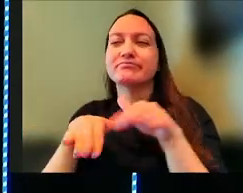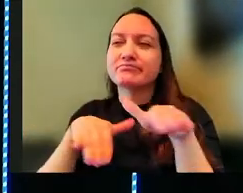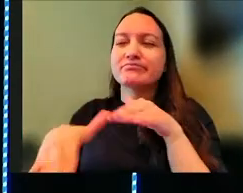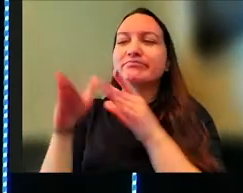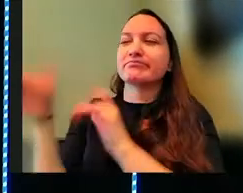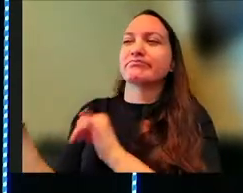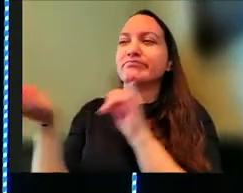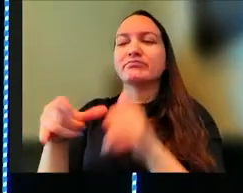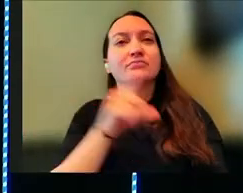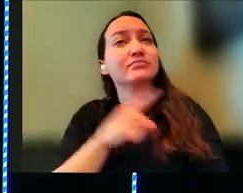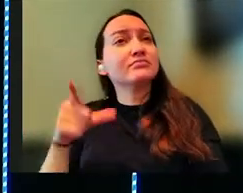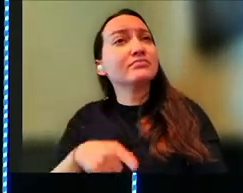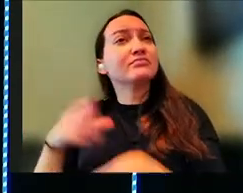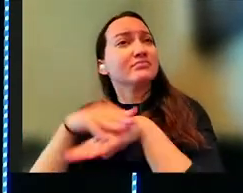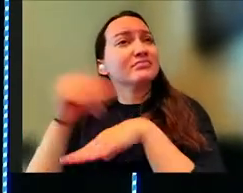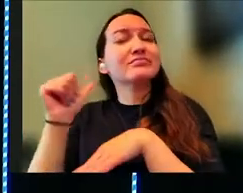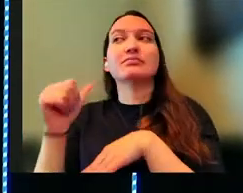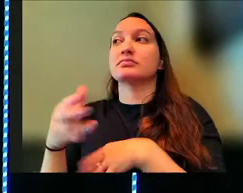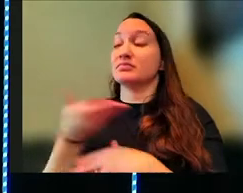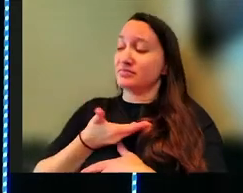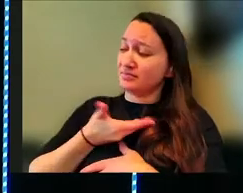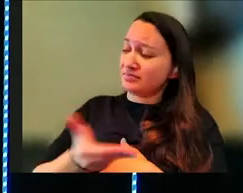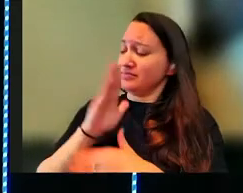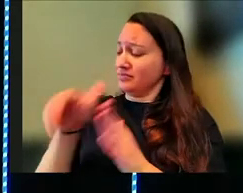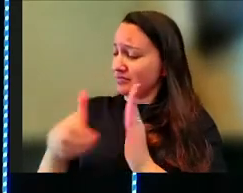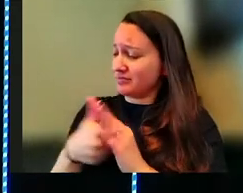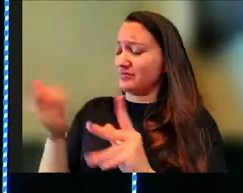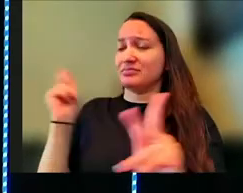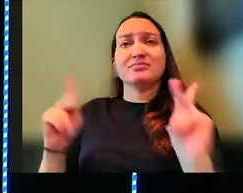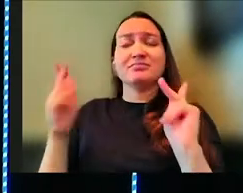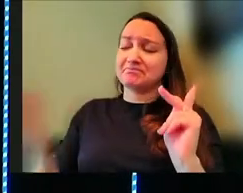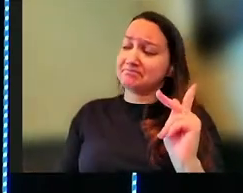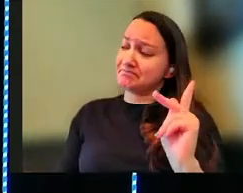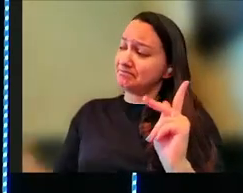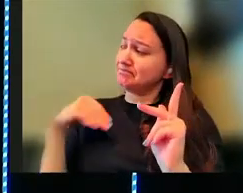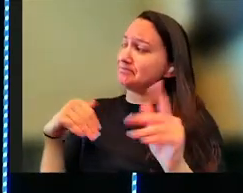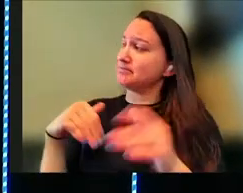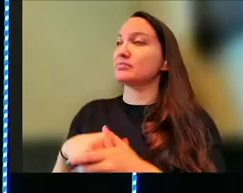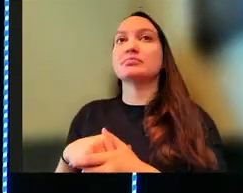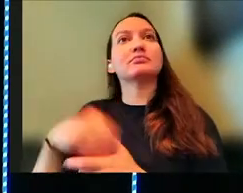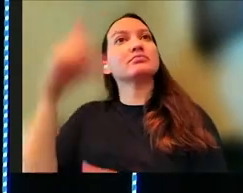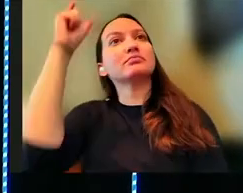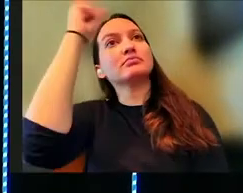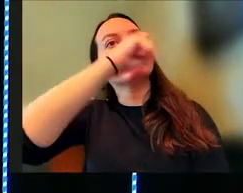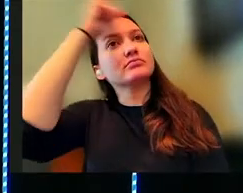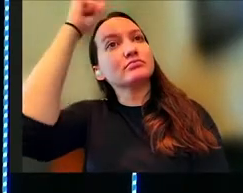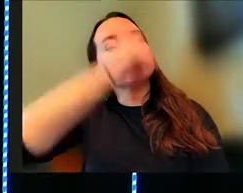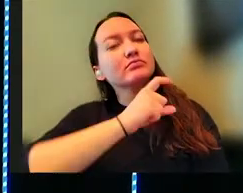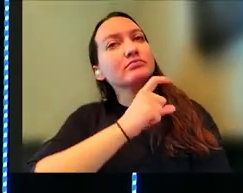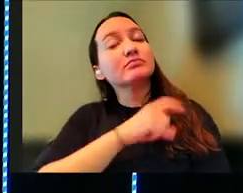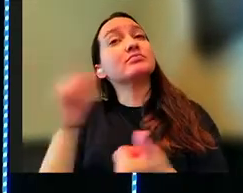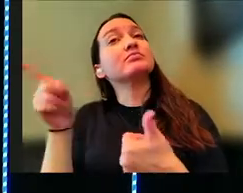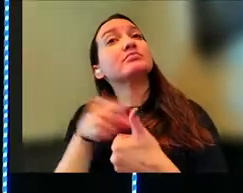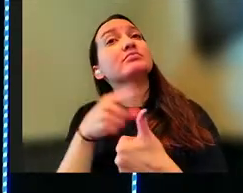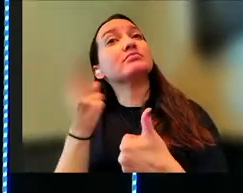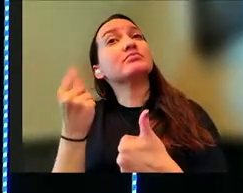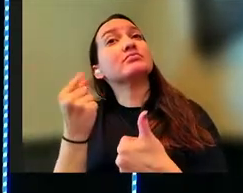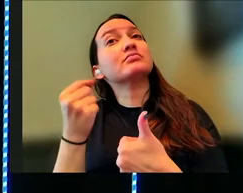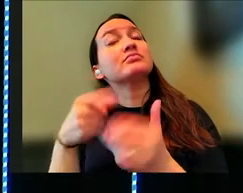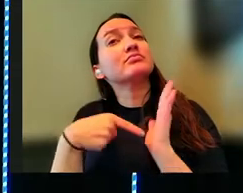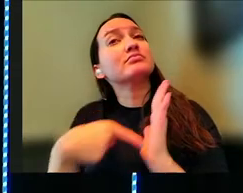called you to. So she's inviting everybody in to wisdom. So here's the first thing that this shows us.